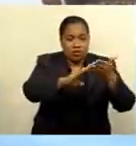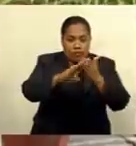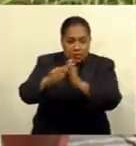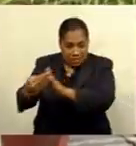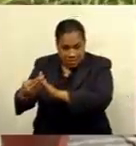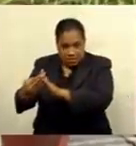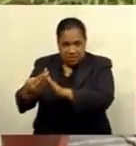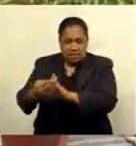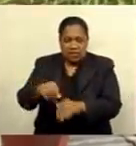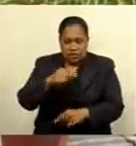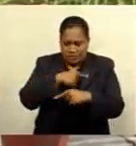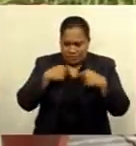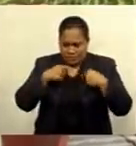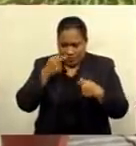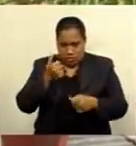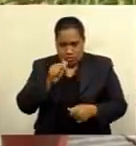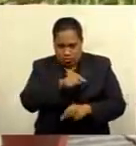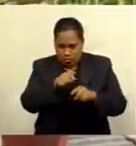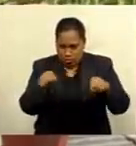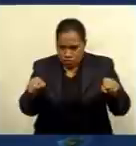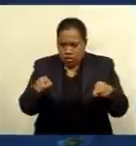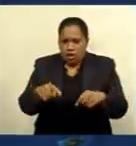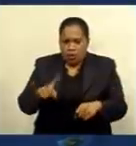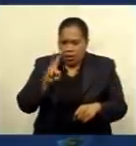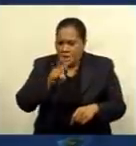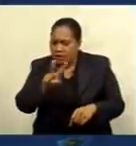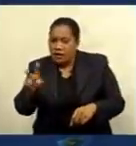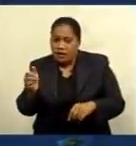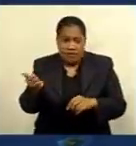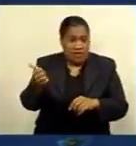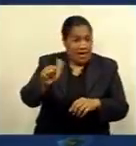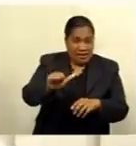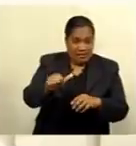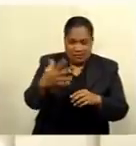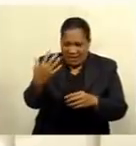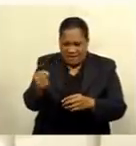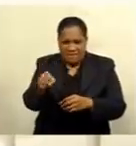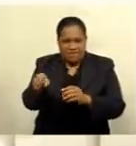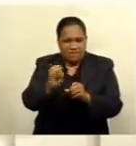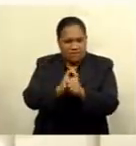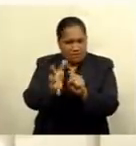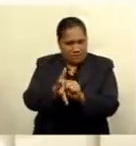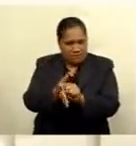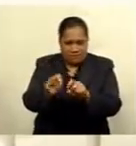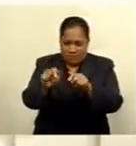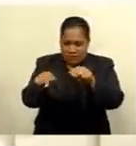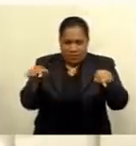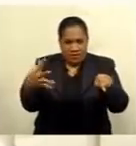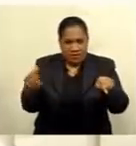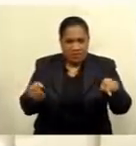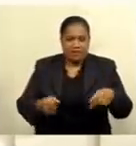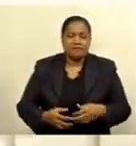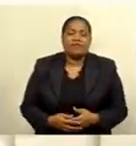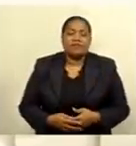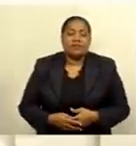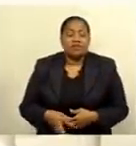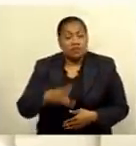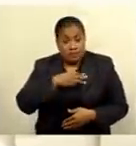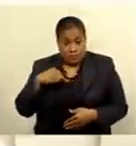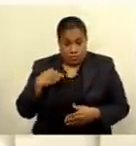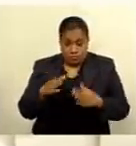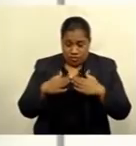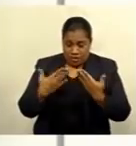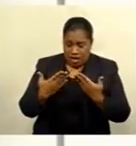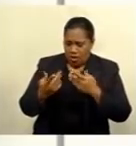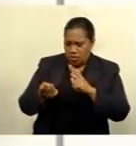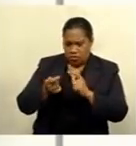surveillance just to look for any potential cases that may be sitting there. The ministry is limiting the testing to high-risk groups